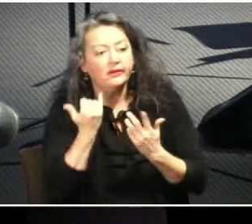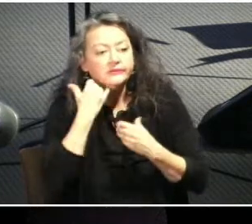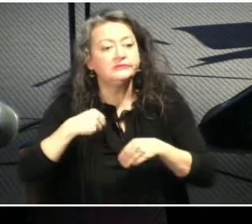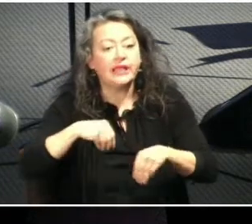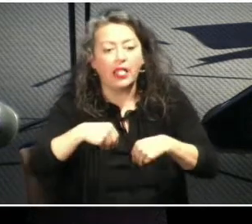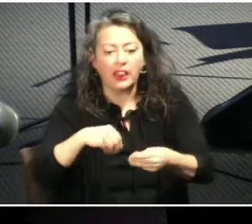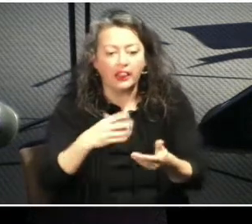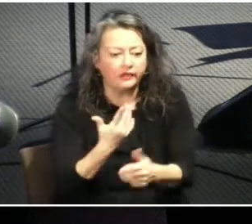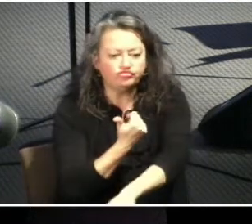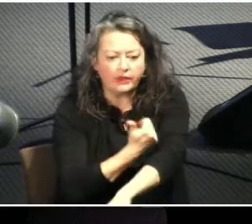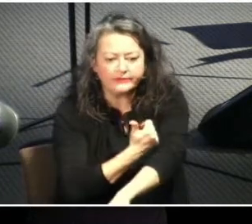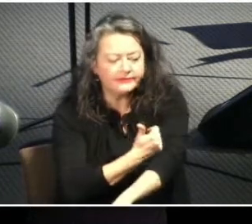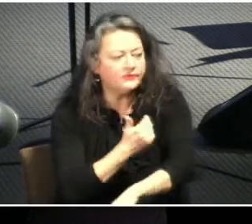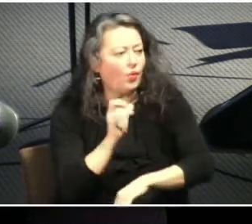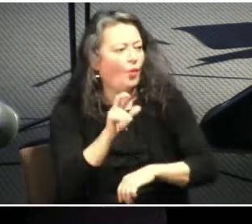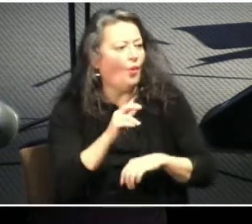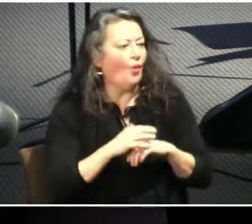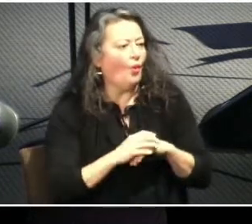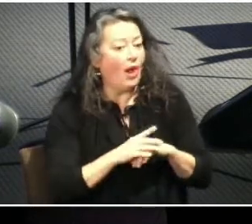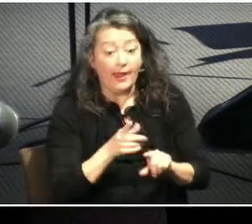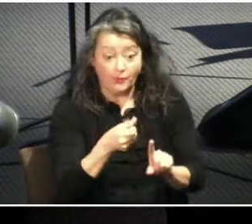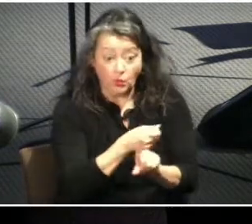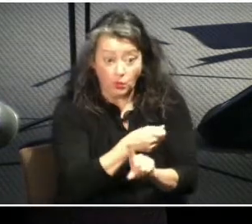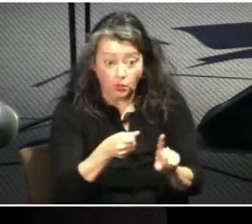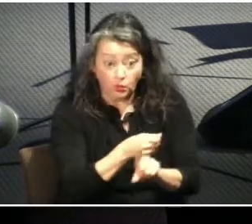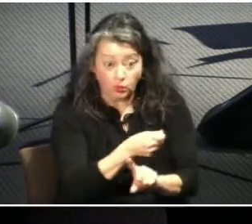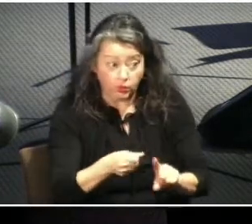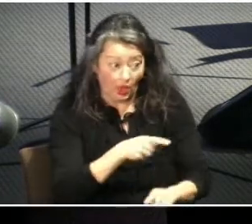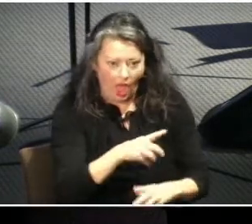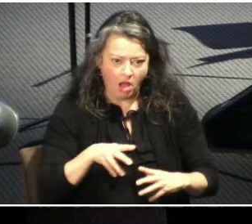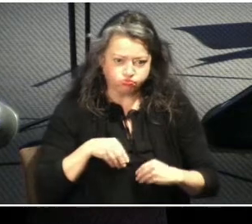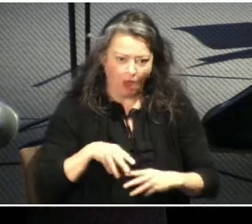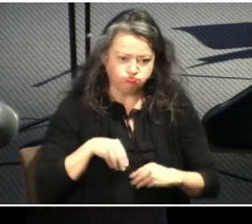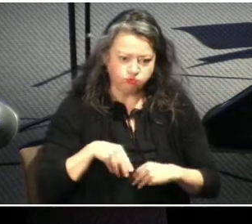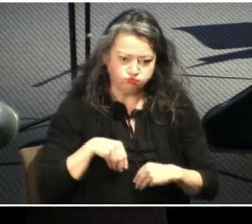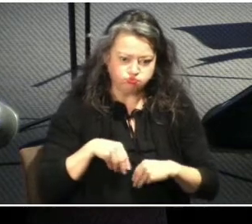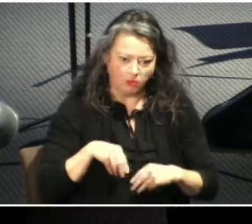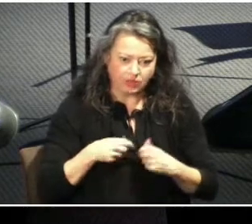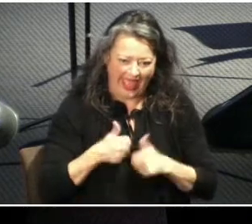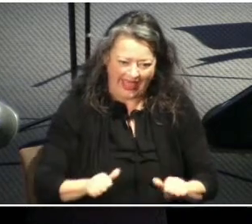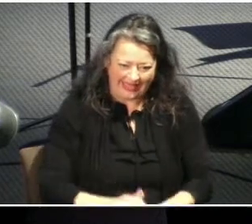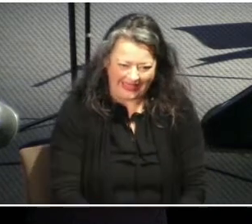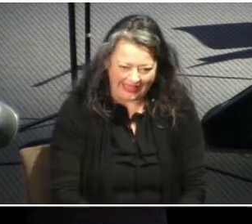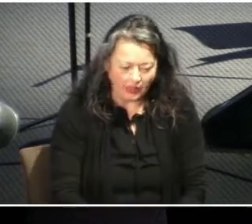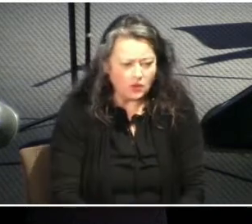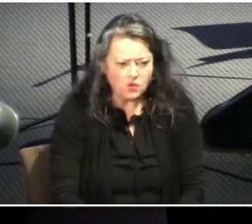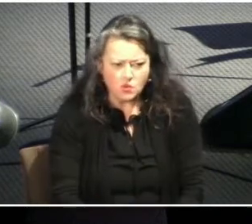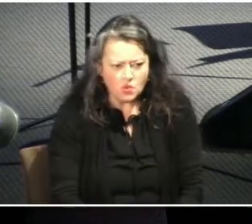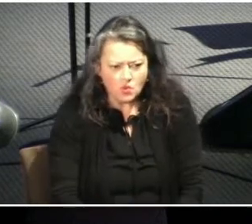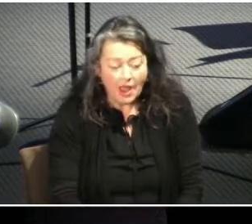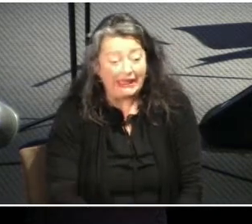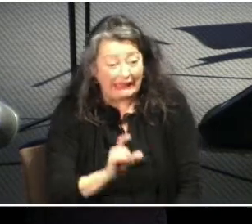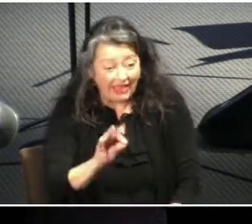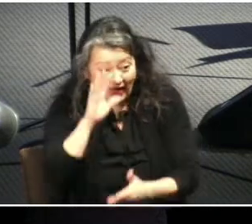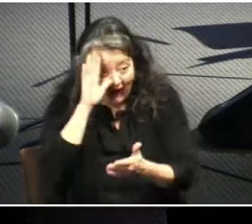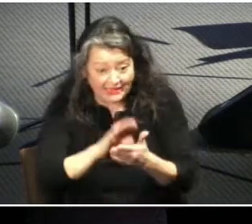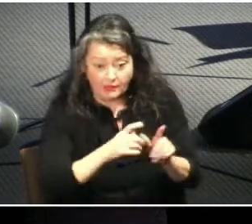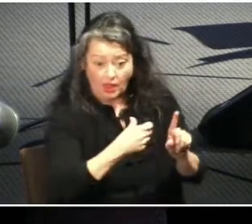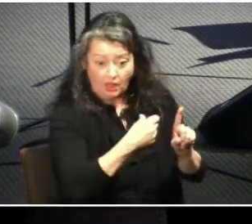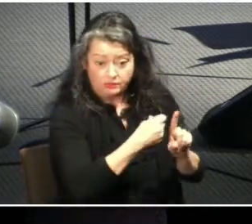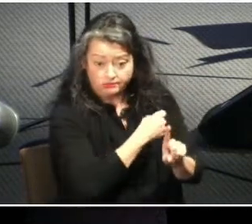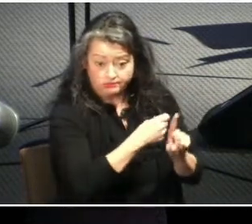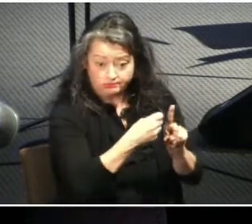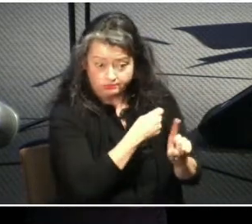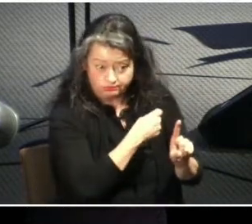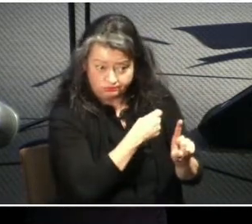or physically abusing her. If he beats her, the strong help that a wife should exercise is to